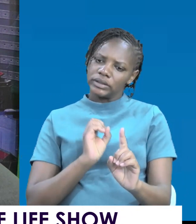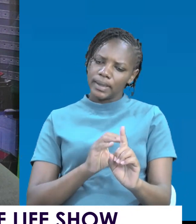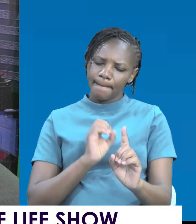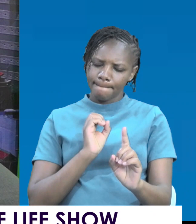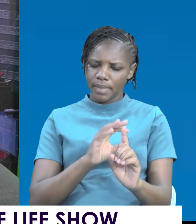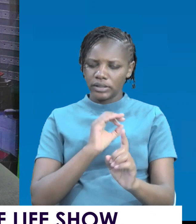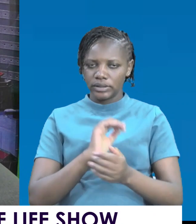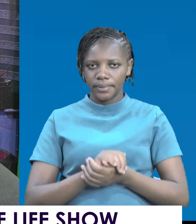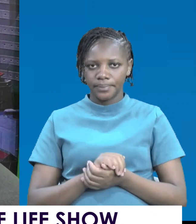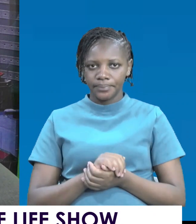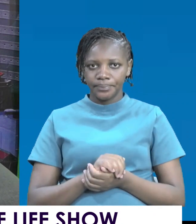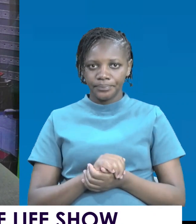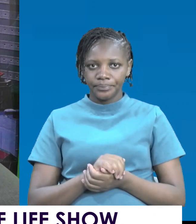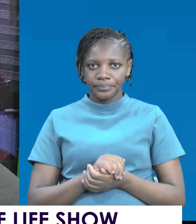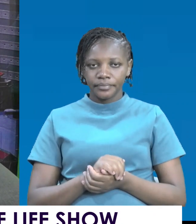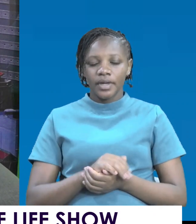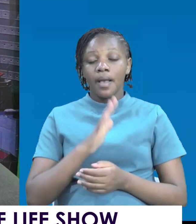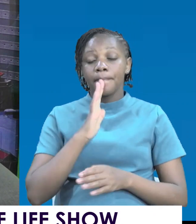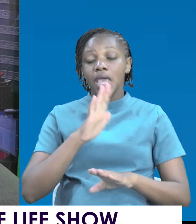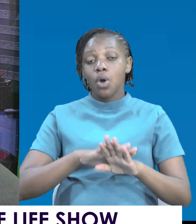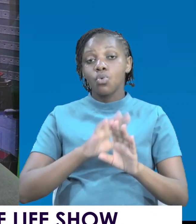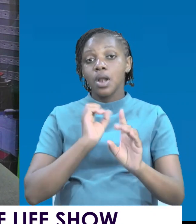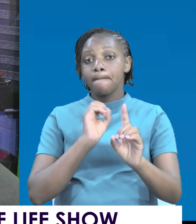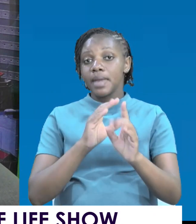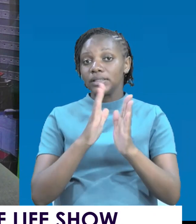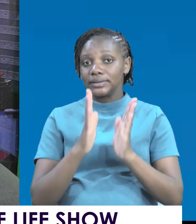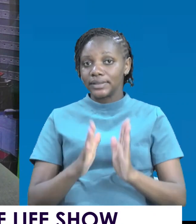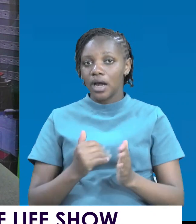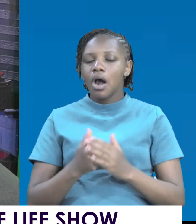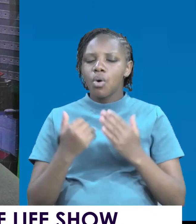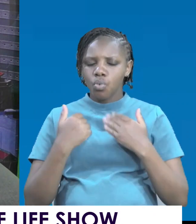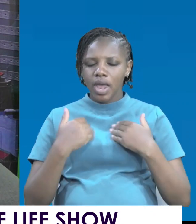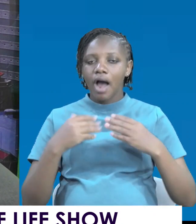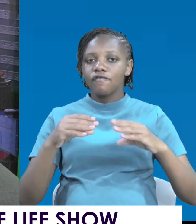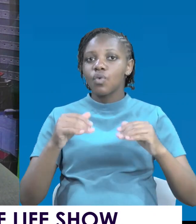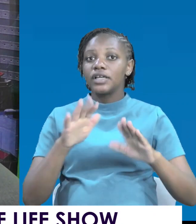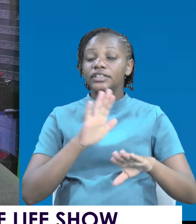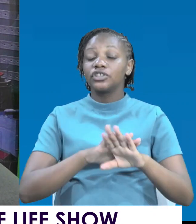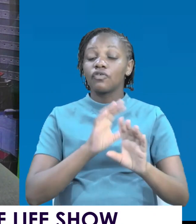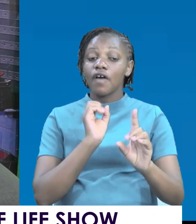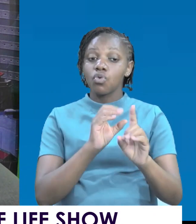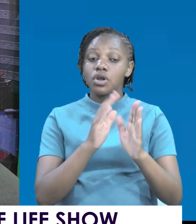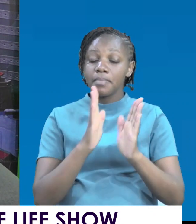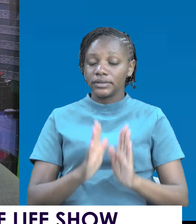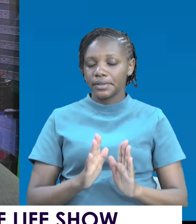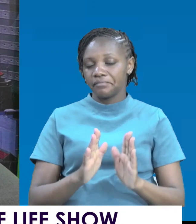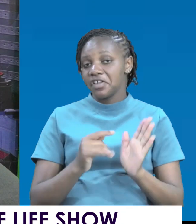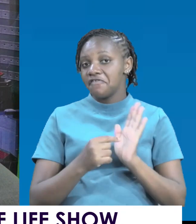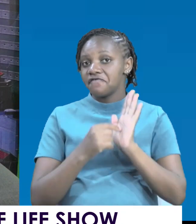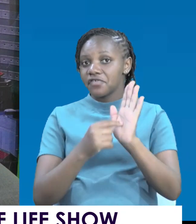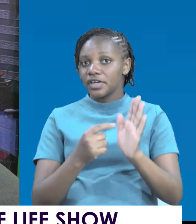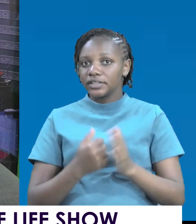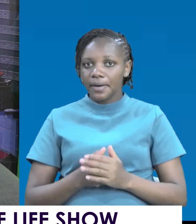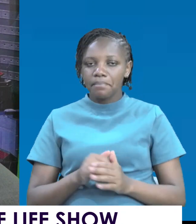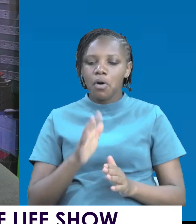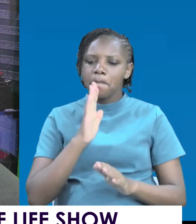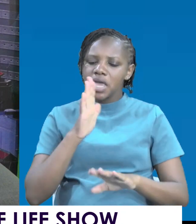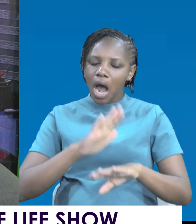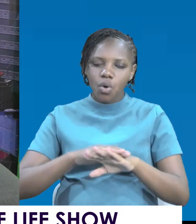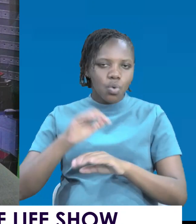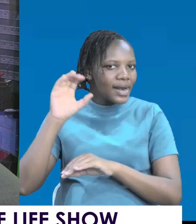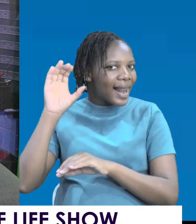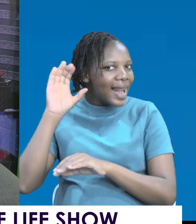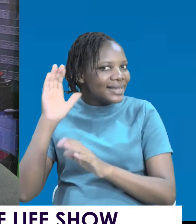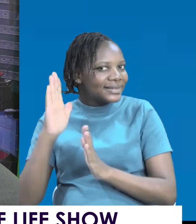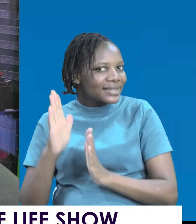know, be a good mentor. There are qualities of a good mentor. One of the qualities of a good mentor is being a good listener.